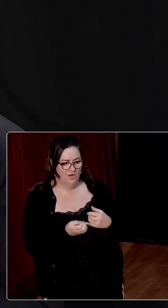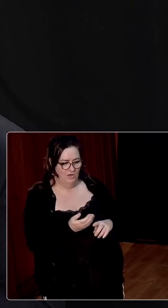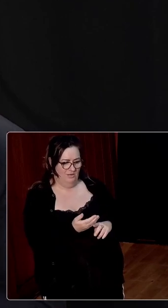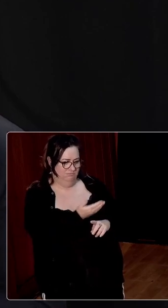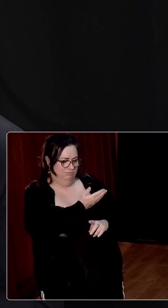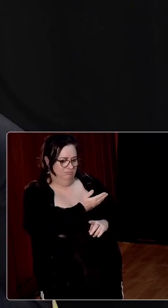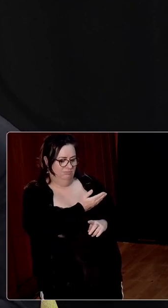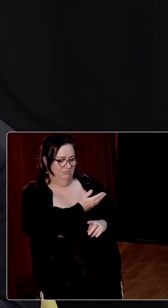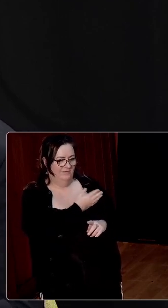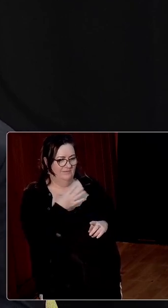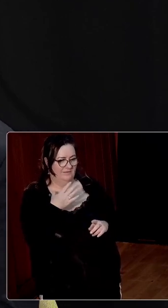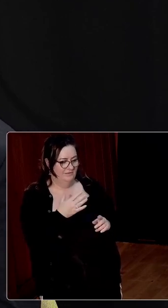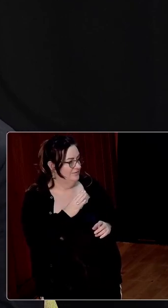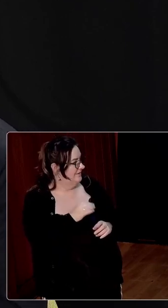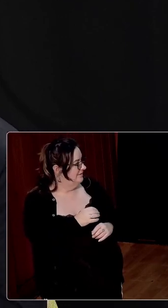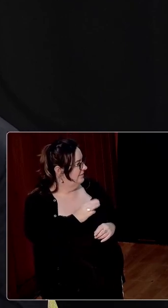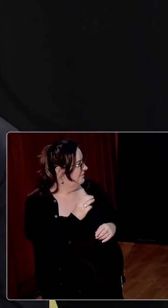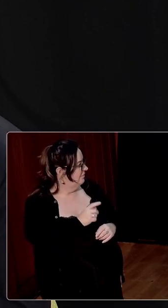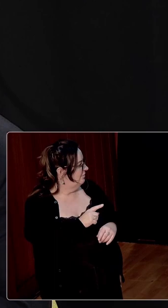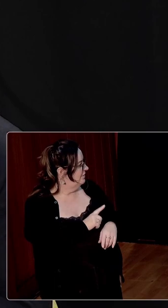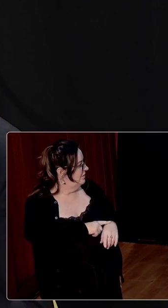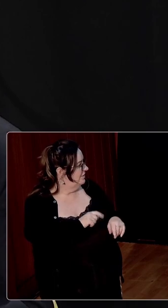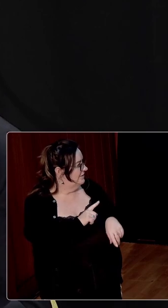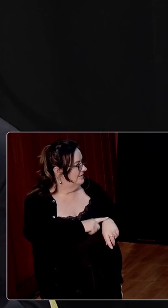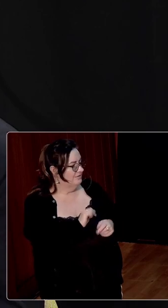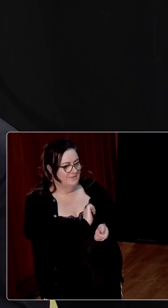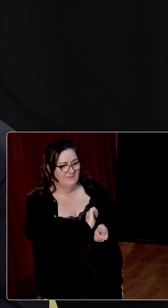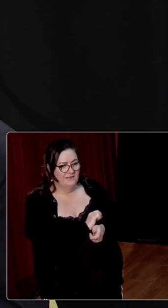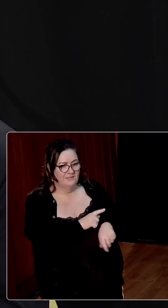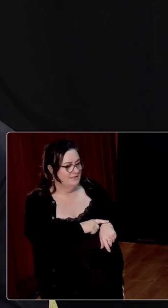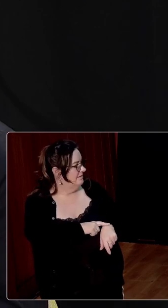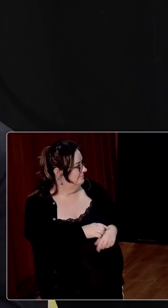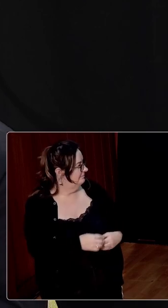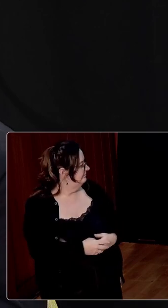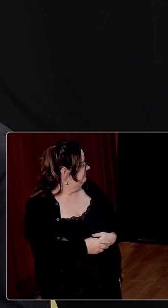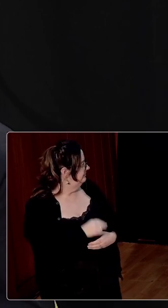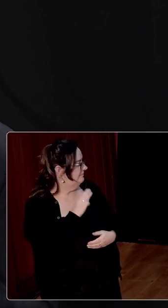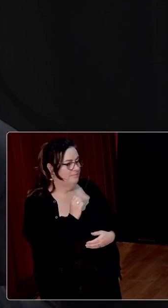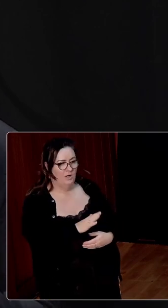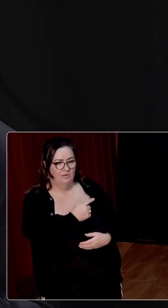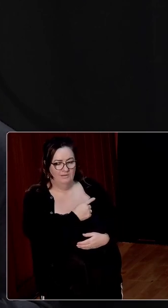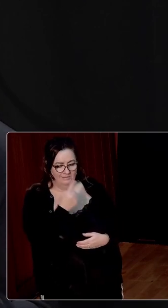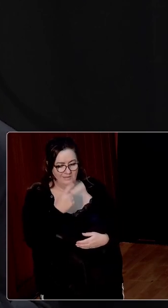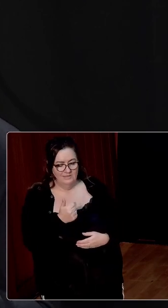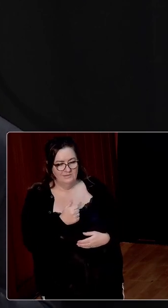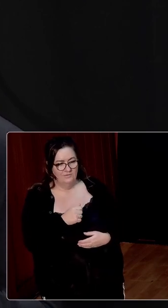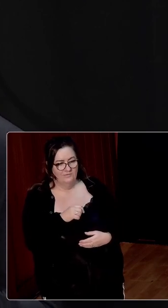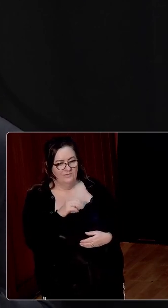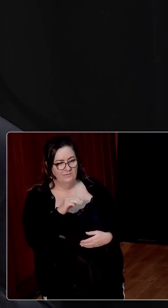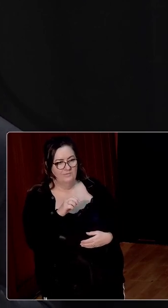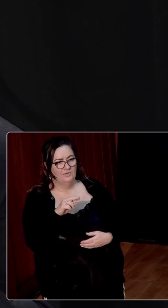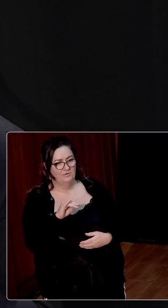days of the Irish Free State. Paul, I know you're tight on time. So there are a couple of questions here that I want to put to you first, if I may. One is from Marie Coleman,